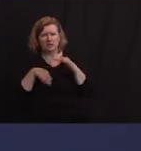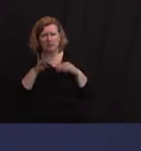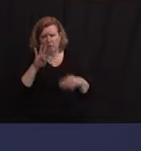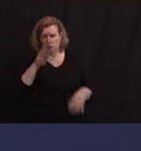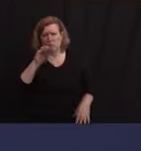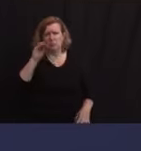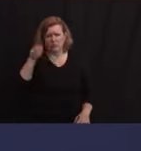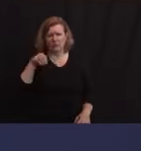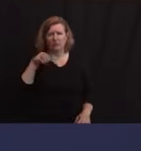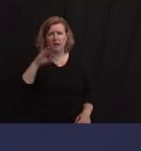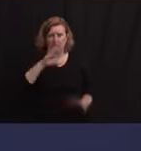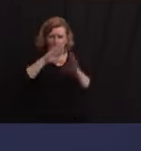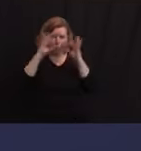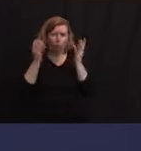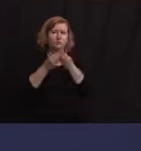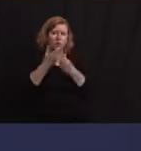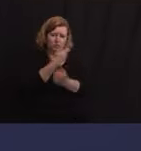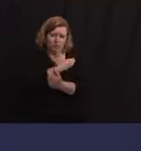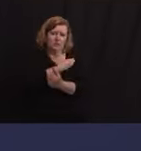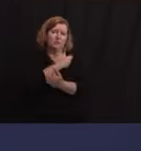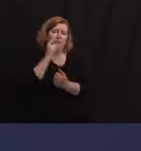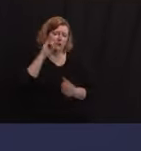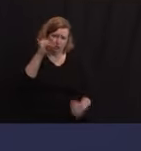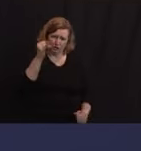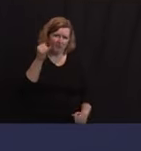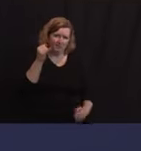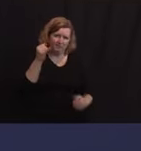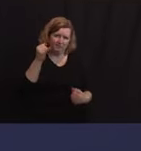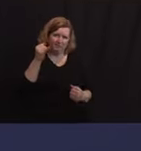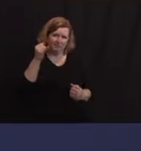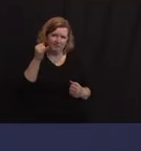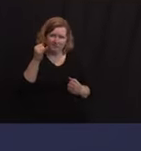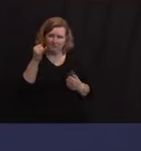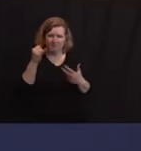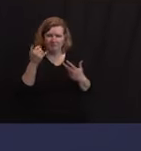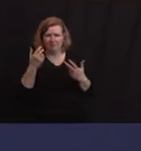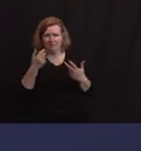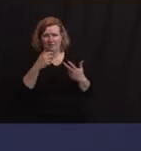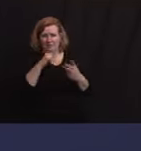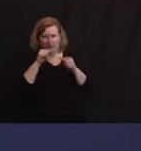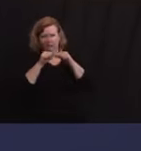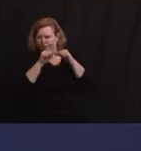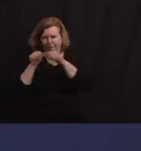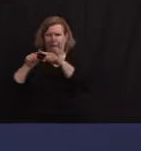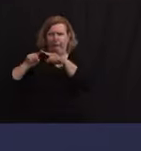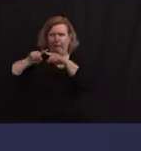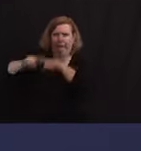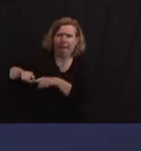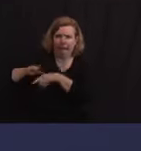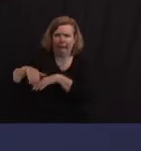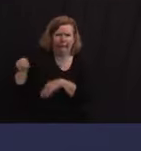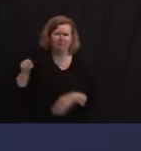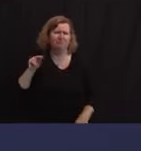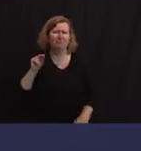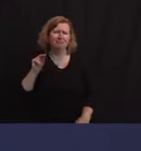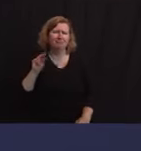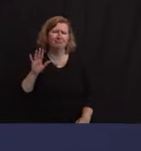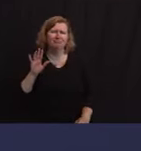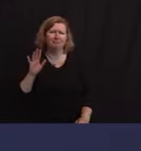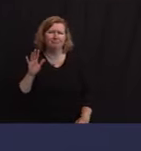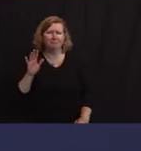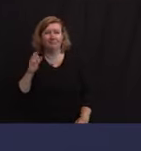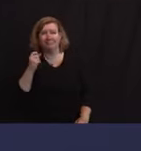J&J. So that's the good news. We haven't had an over-reliance on it. The challenging news is it's the single dose.